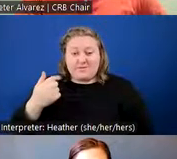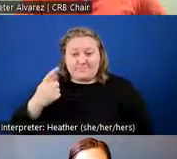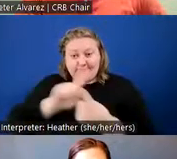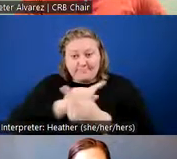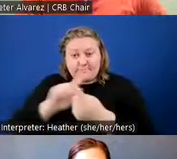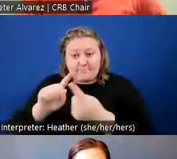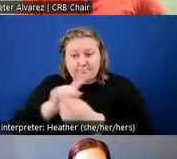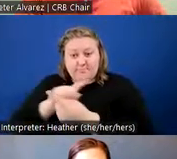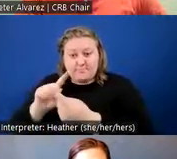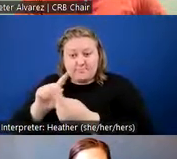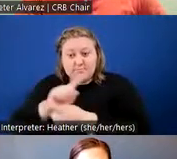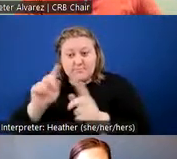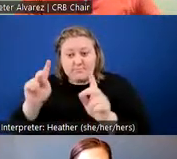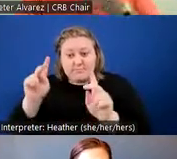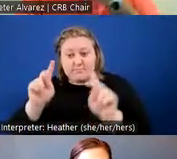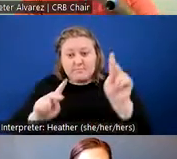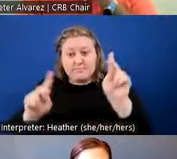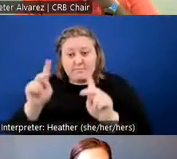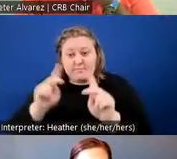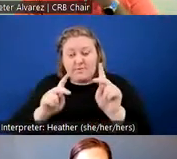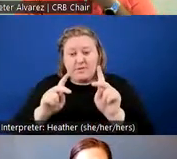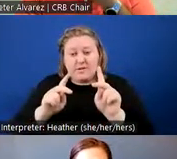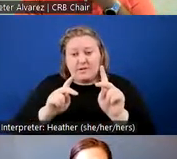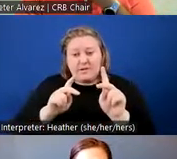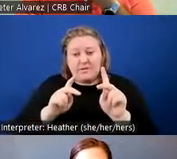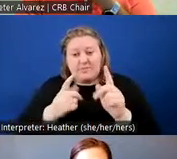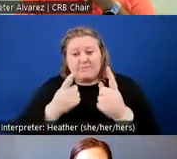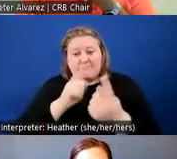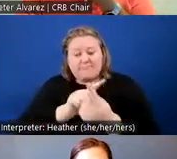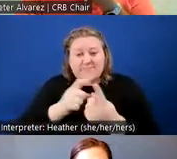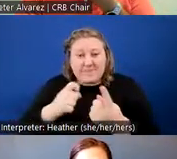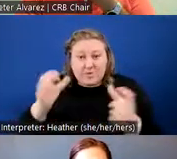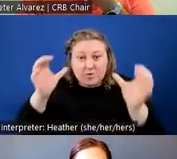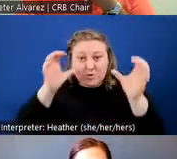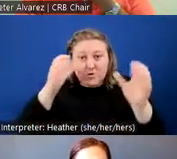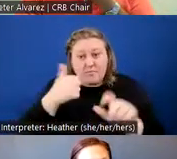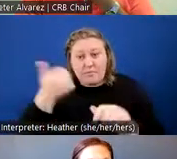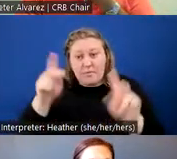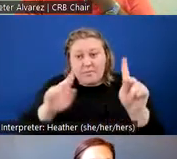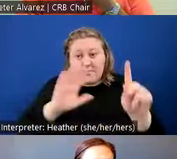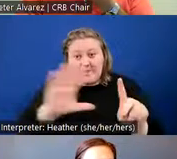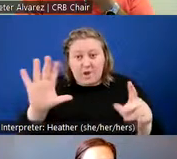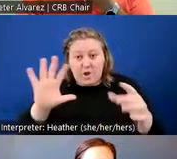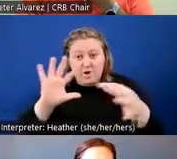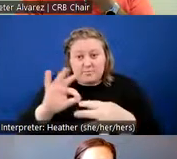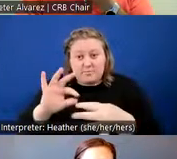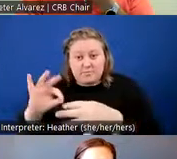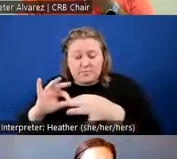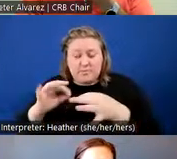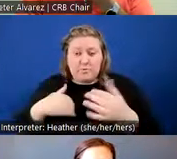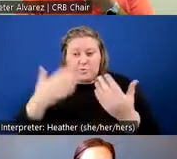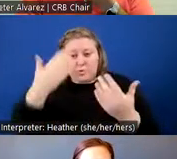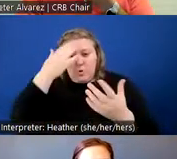needle and just pop your own bubble sometimes because we need to hear from other people what is going to be important for us to have.